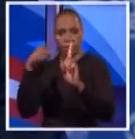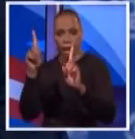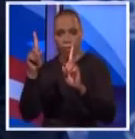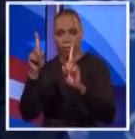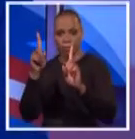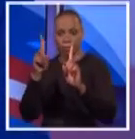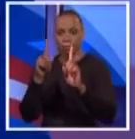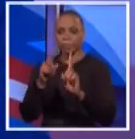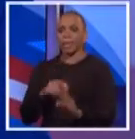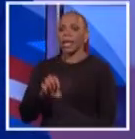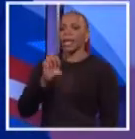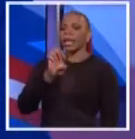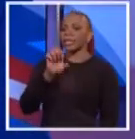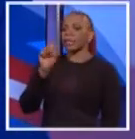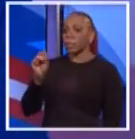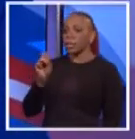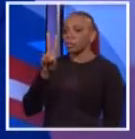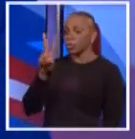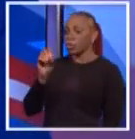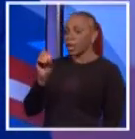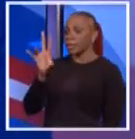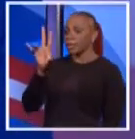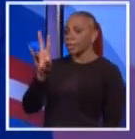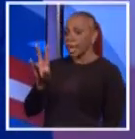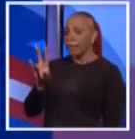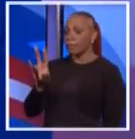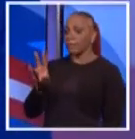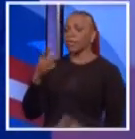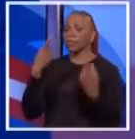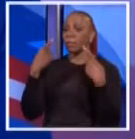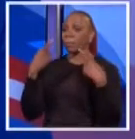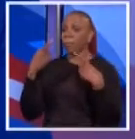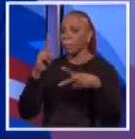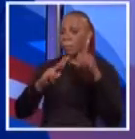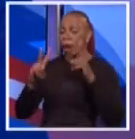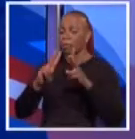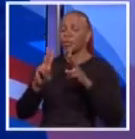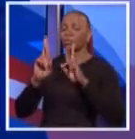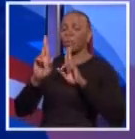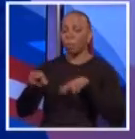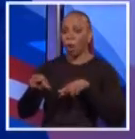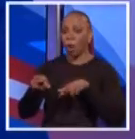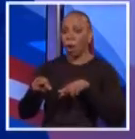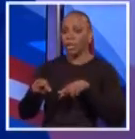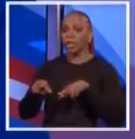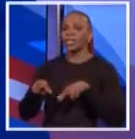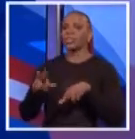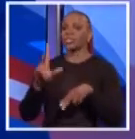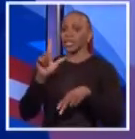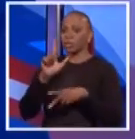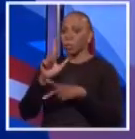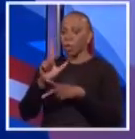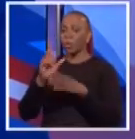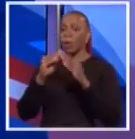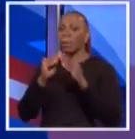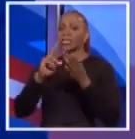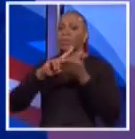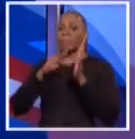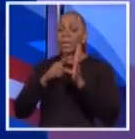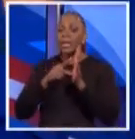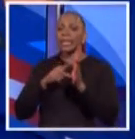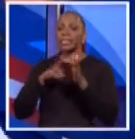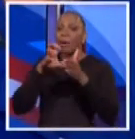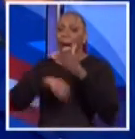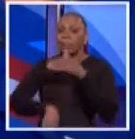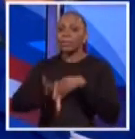Mr. Spitzer, in 2007, there was a published report that said you went to three of 21 meetings, which would mean that you were absent 85 percent